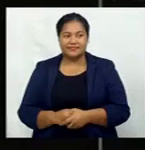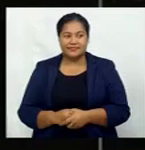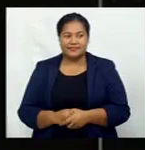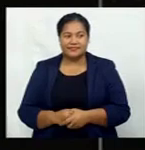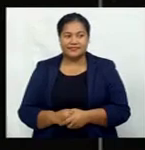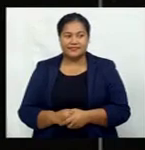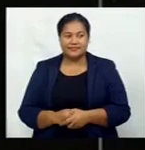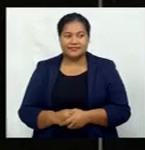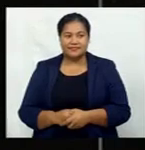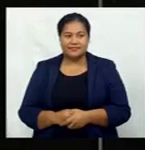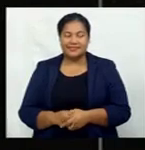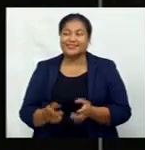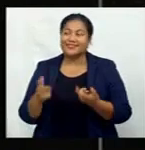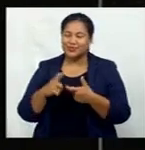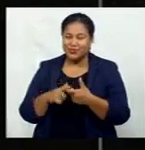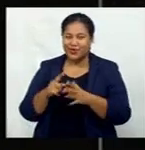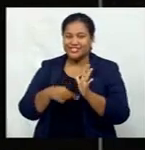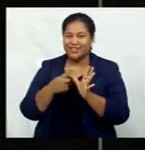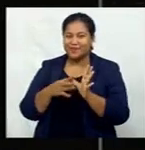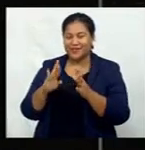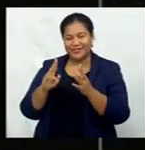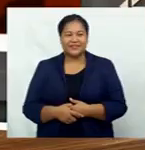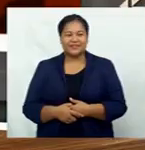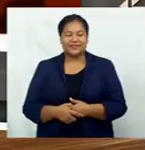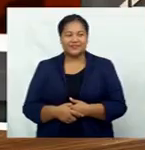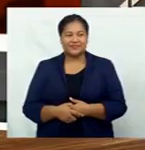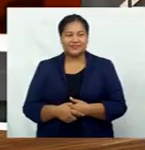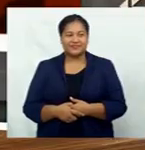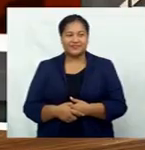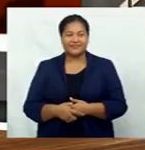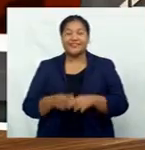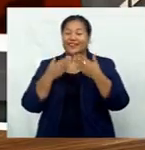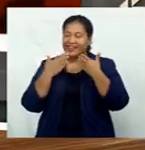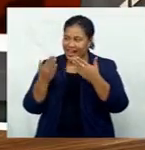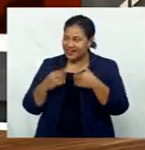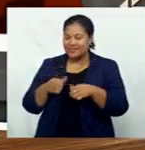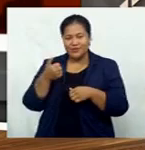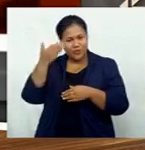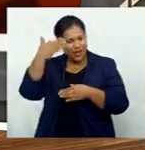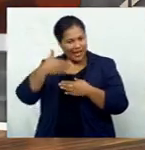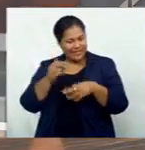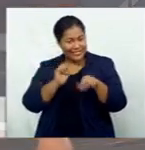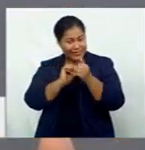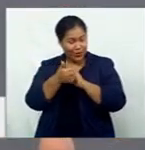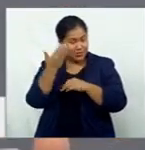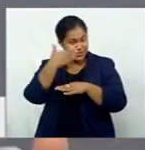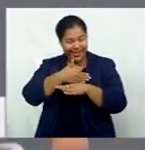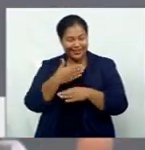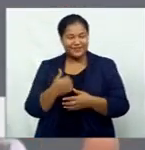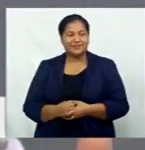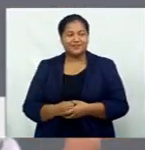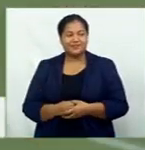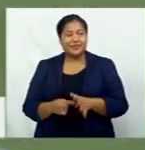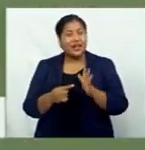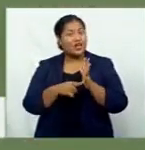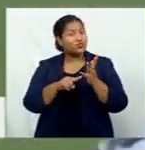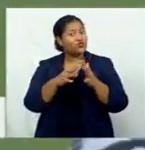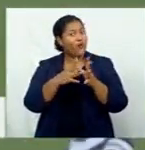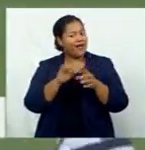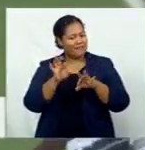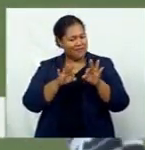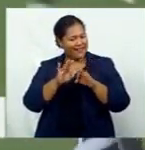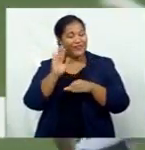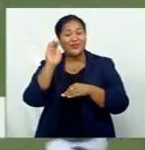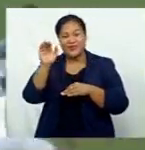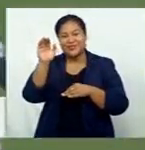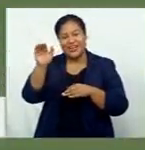And let's join Jamie now for tonight's sports update. Good evening and sports tonight. Do I plans for future?